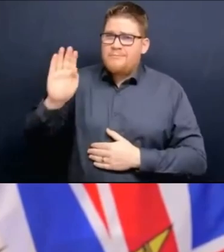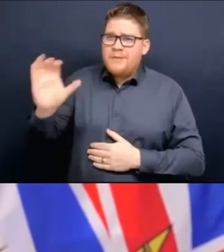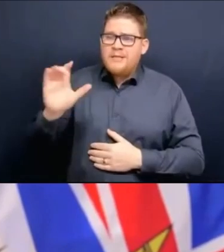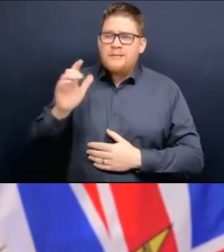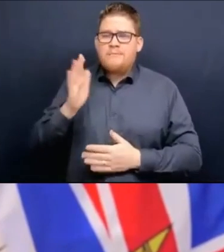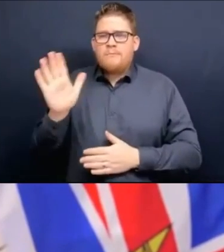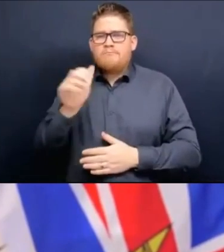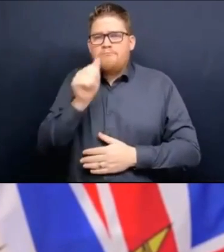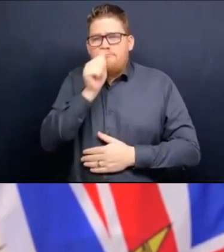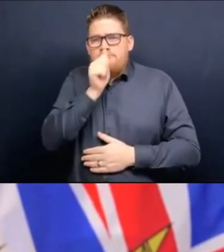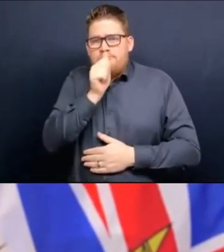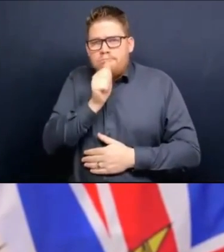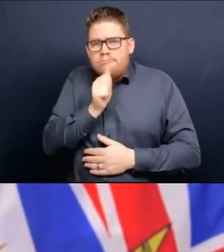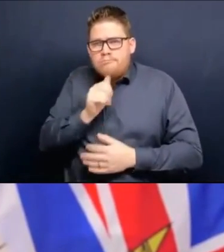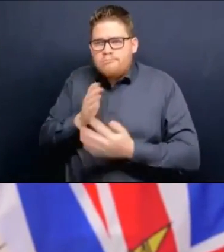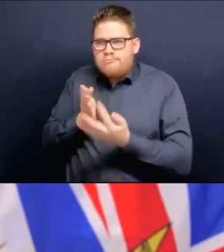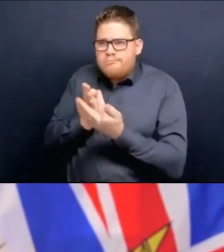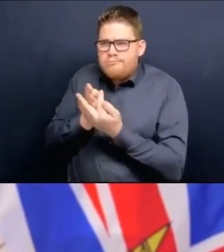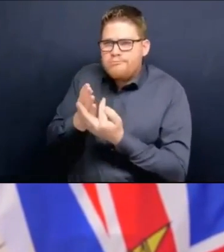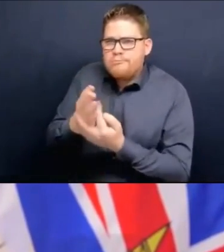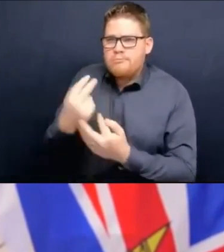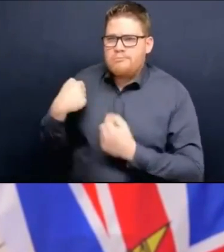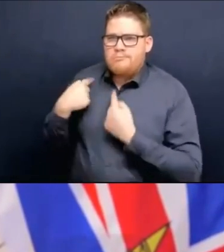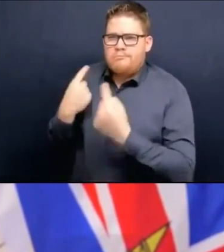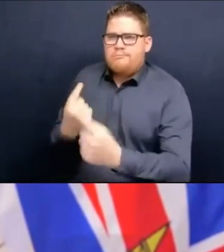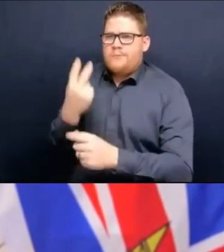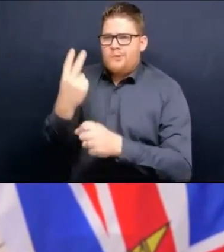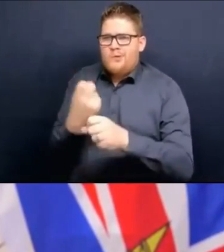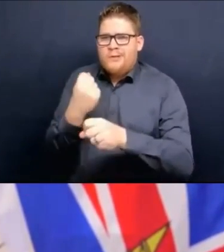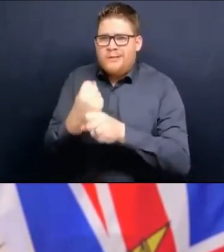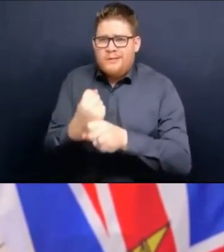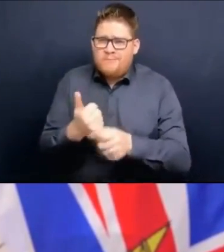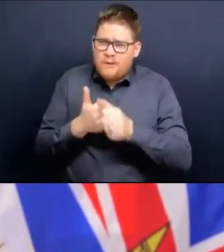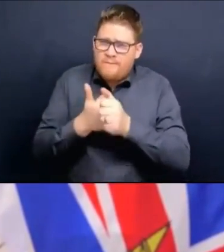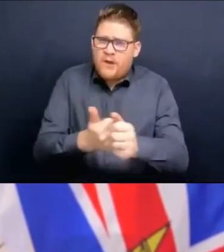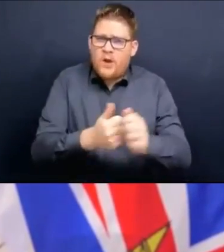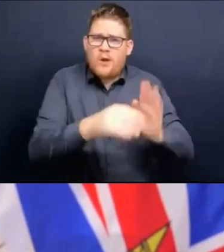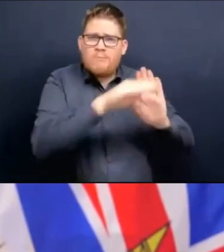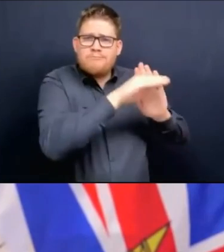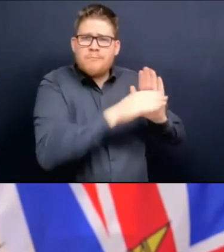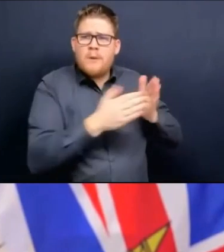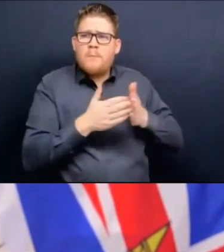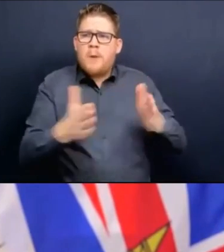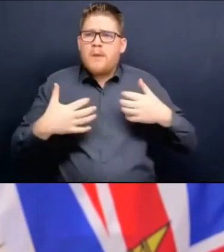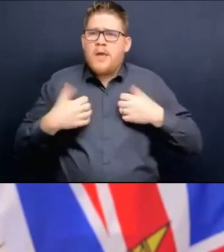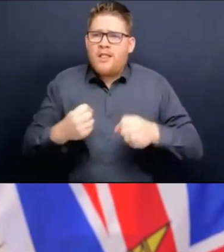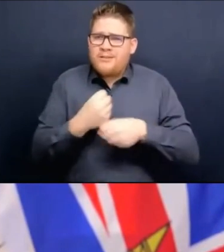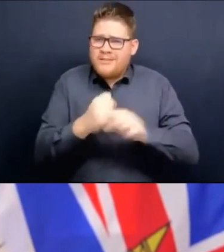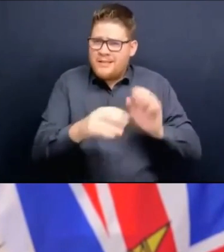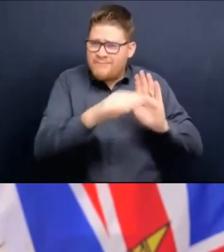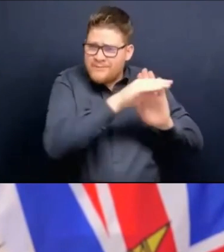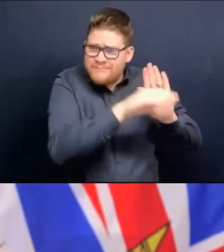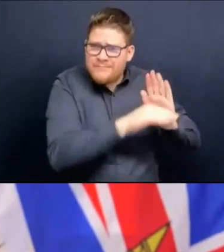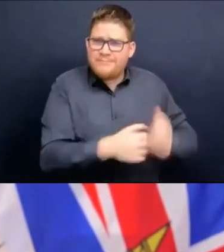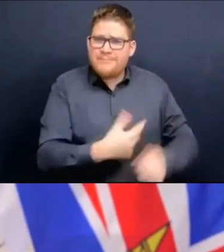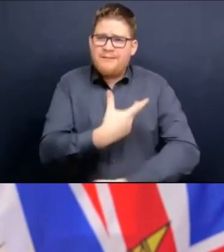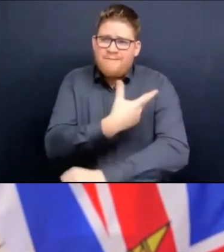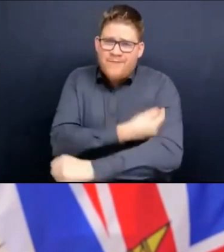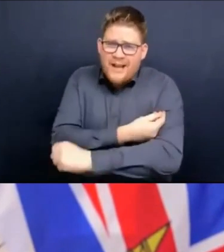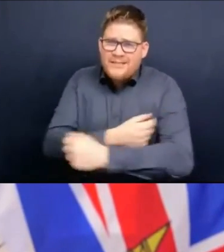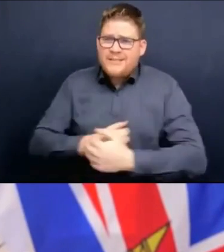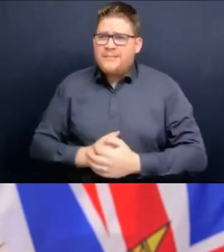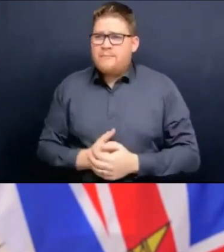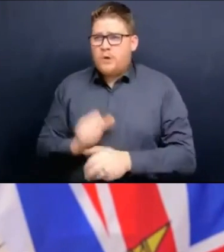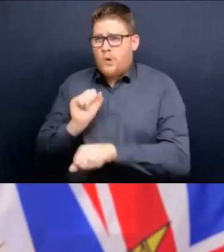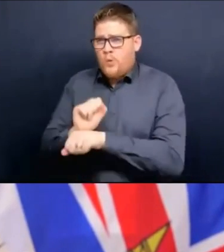health orders and guidance and most importantly, getting vaccinated. It's because of these efforts by all of us that we are where we are